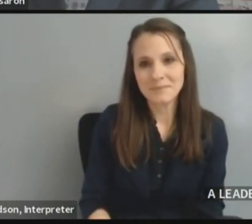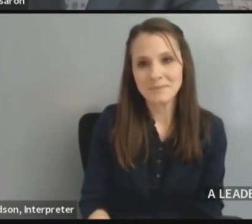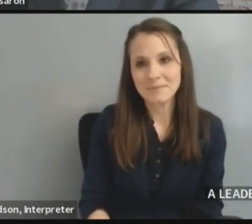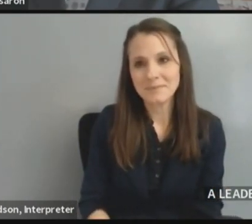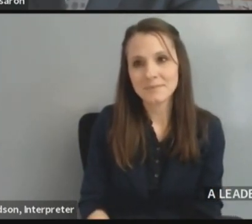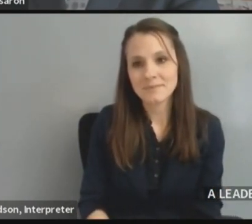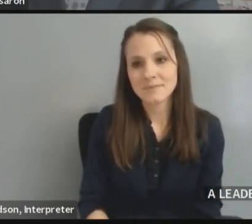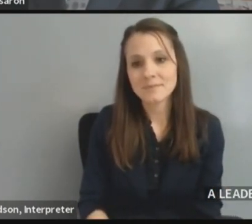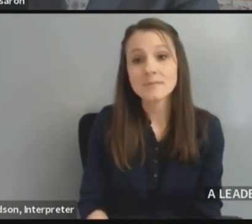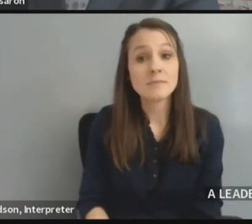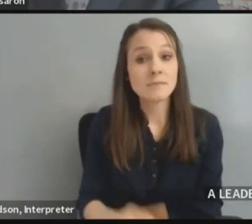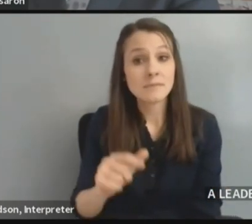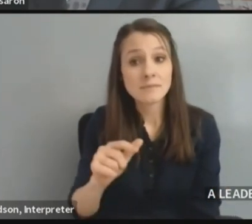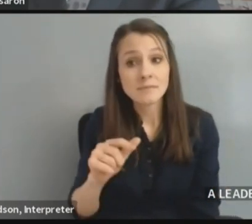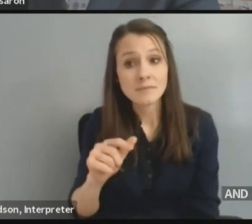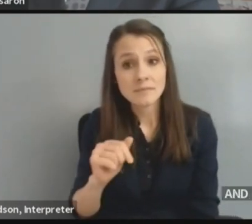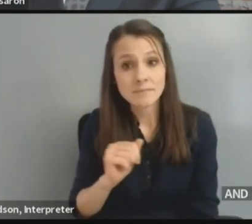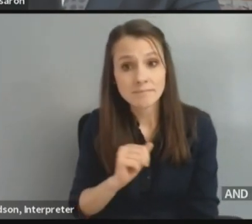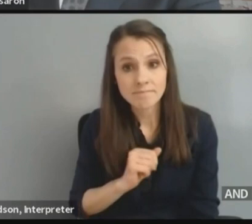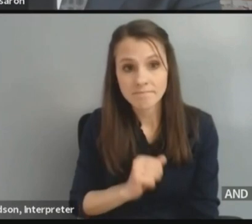All right, we'll go to Eric.